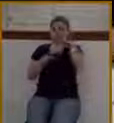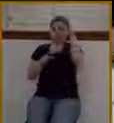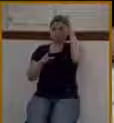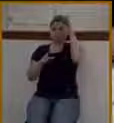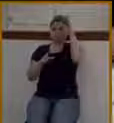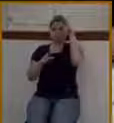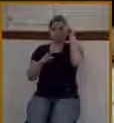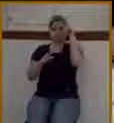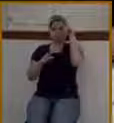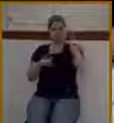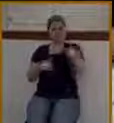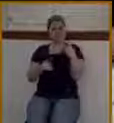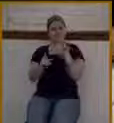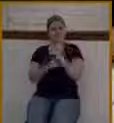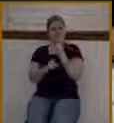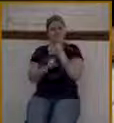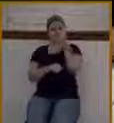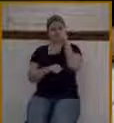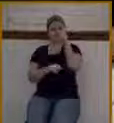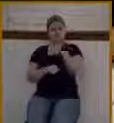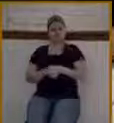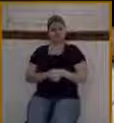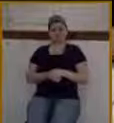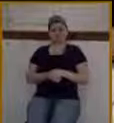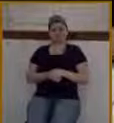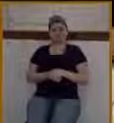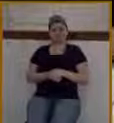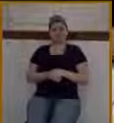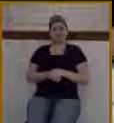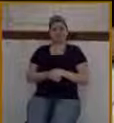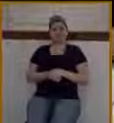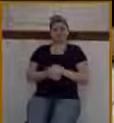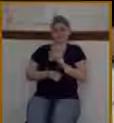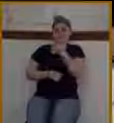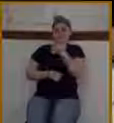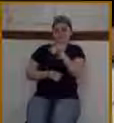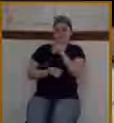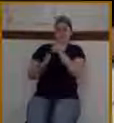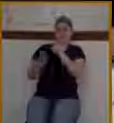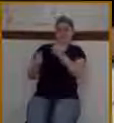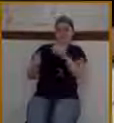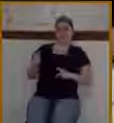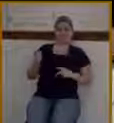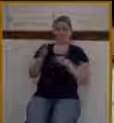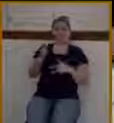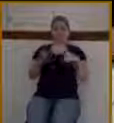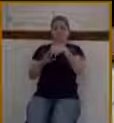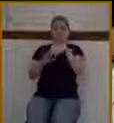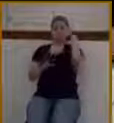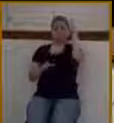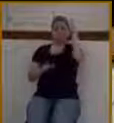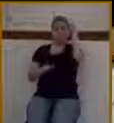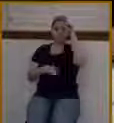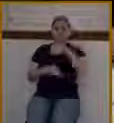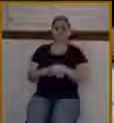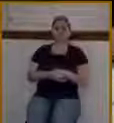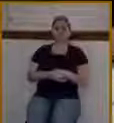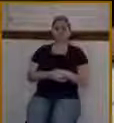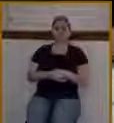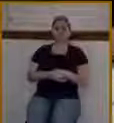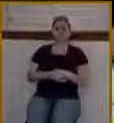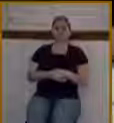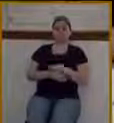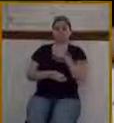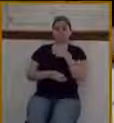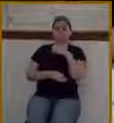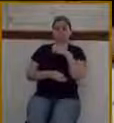Jerusalem to present himself as the king that day, riding on a beast of burden. The Bible says in Isaiah that he would be the suffering servant,